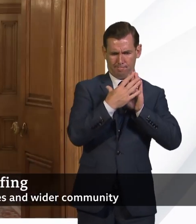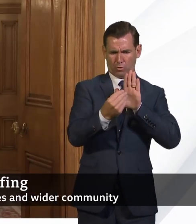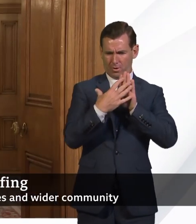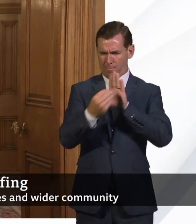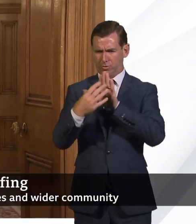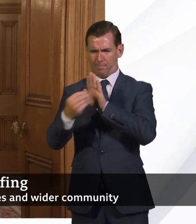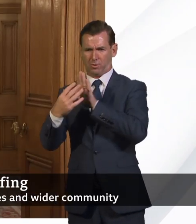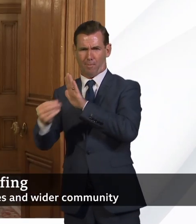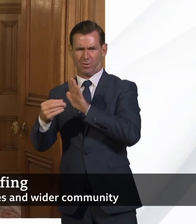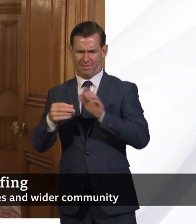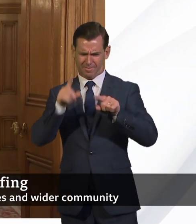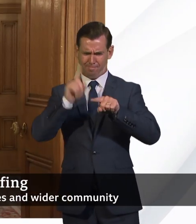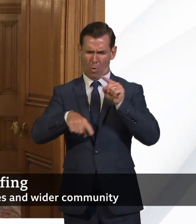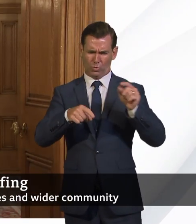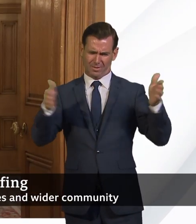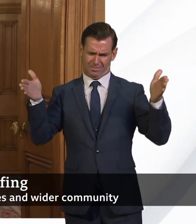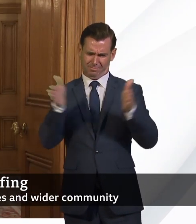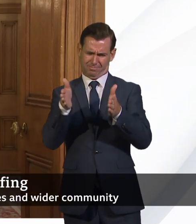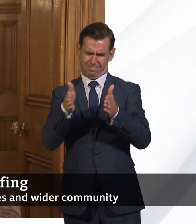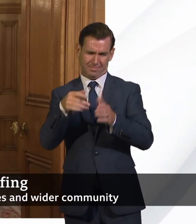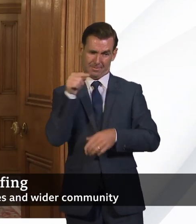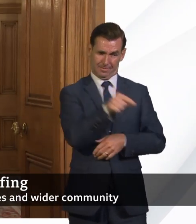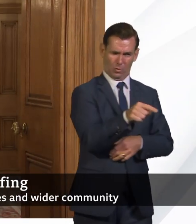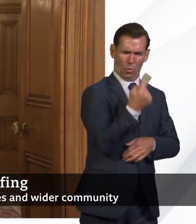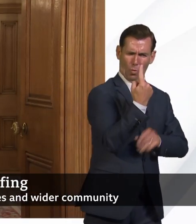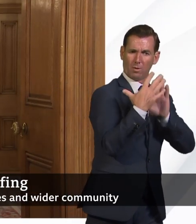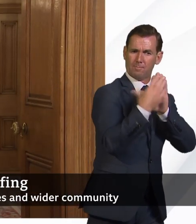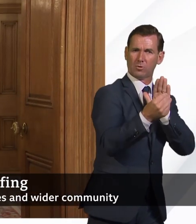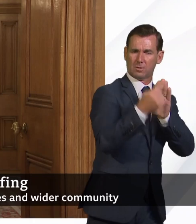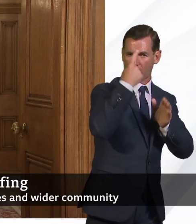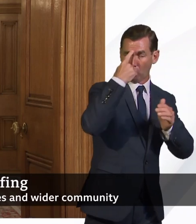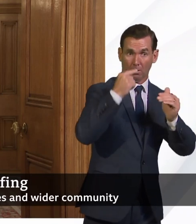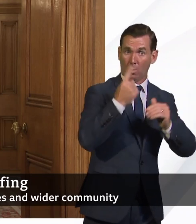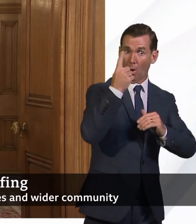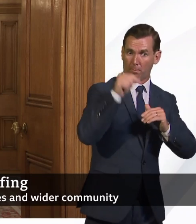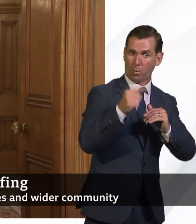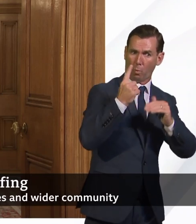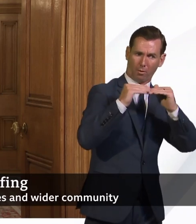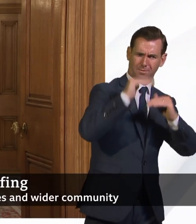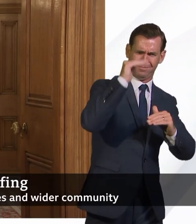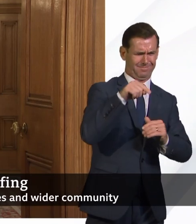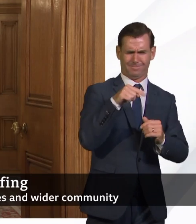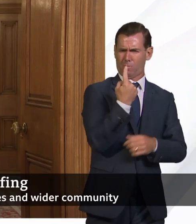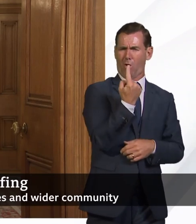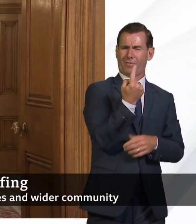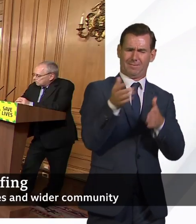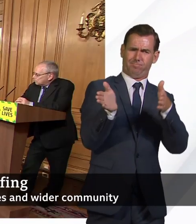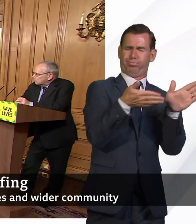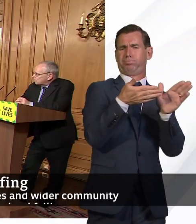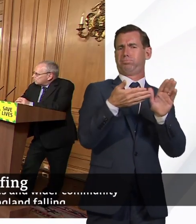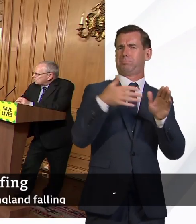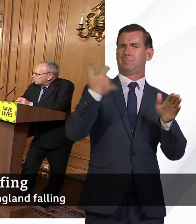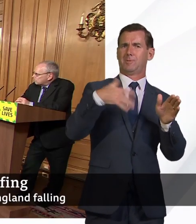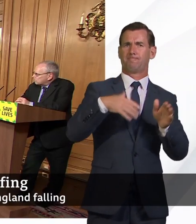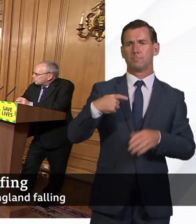the range, which had a number of others which showed it was still below one. But please stay alert. Can I turn to Natasha Clarke